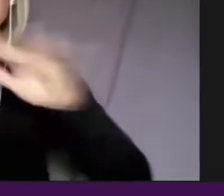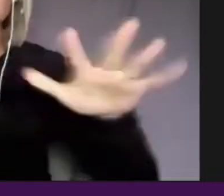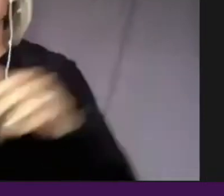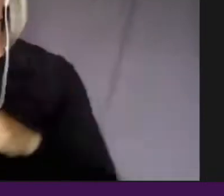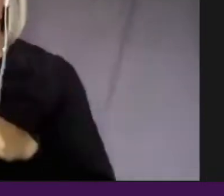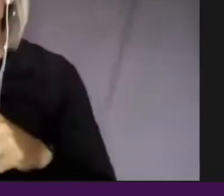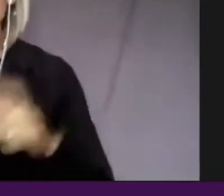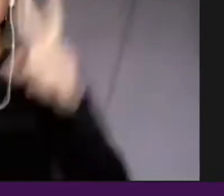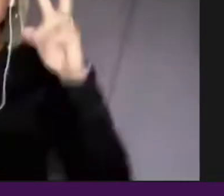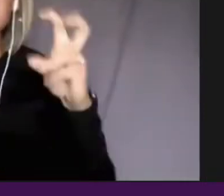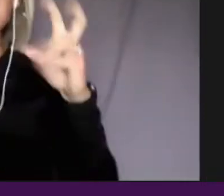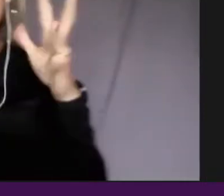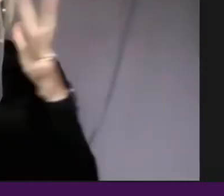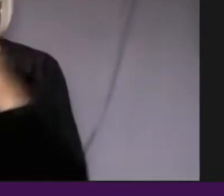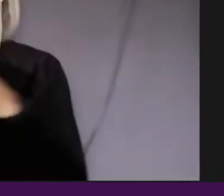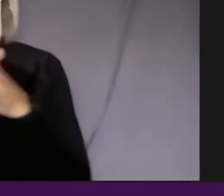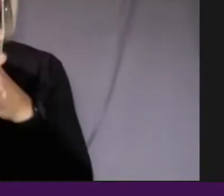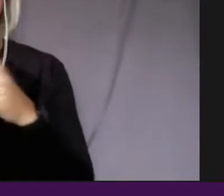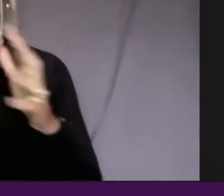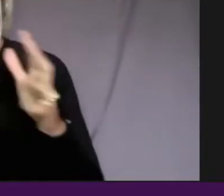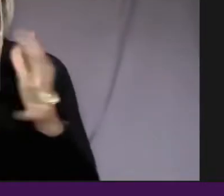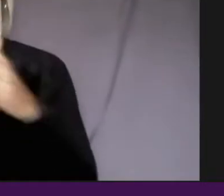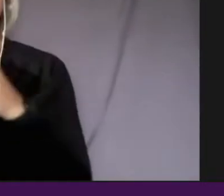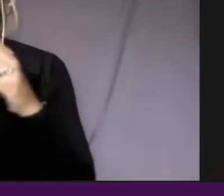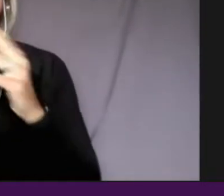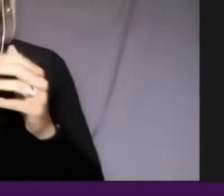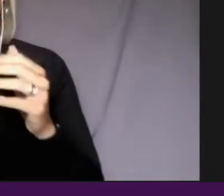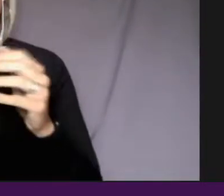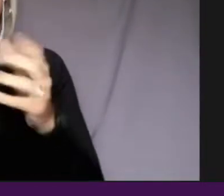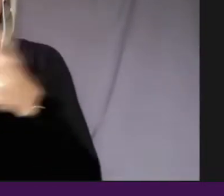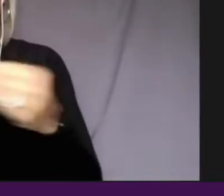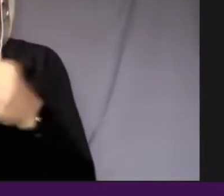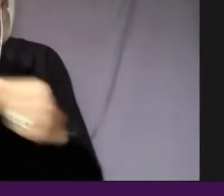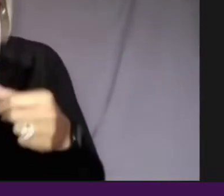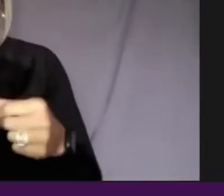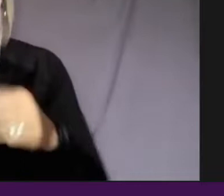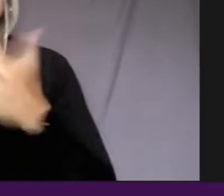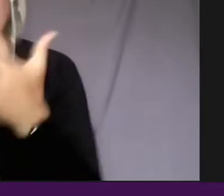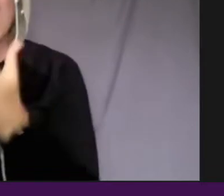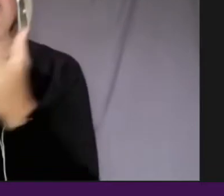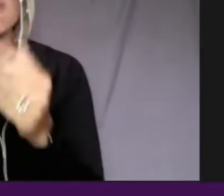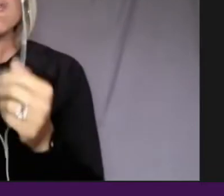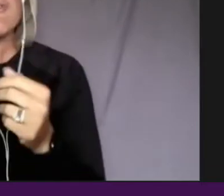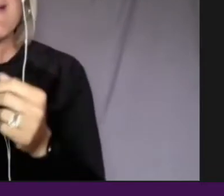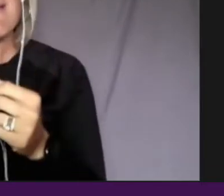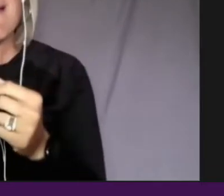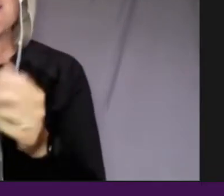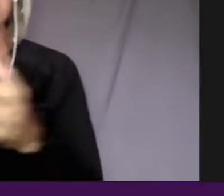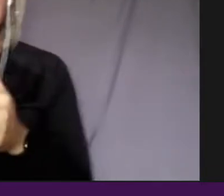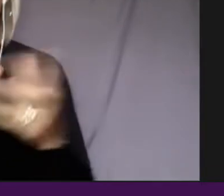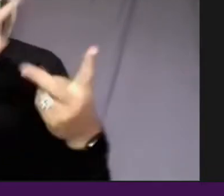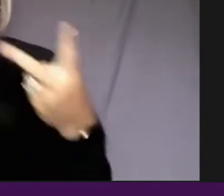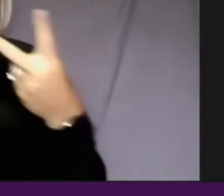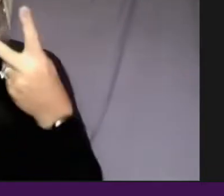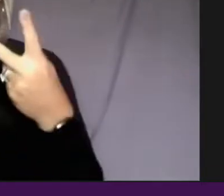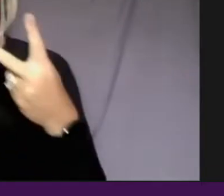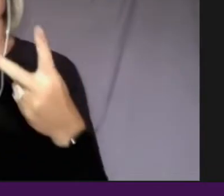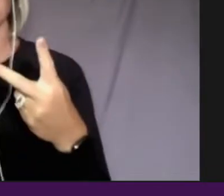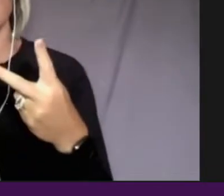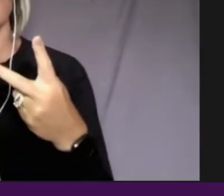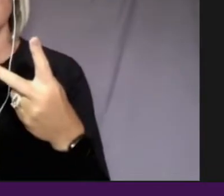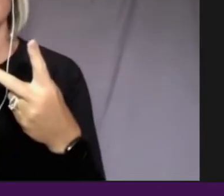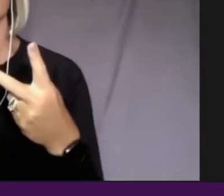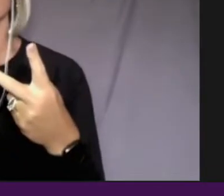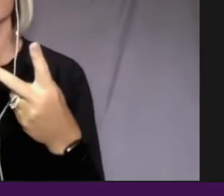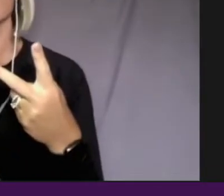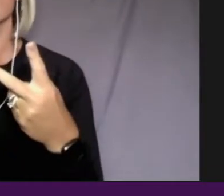African American experience story. So I want to hear from Leola. And then I want to kind of jump into Cameo to find out what made you want